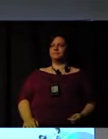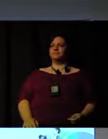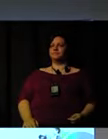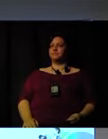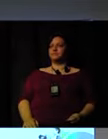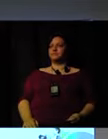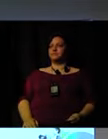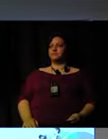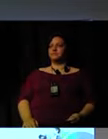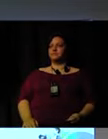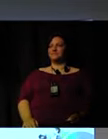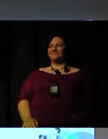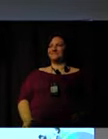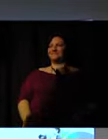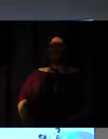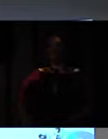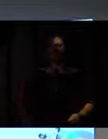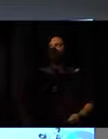good afternoon.